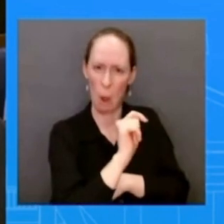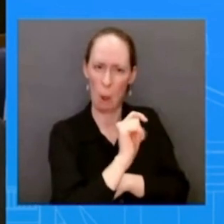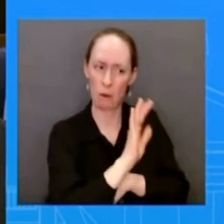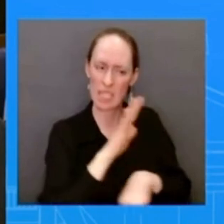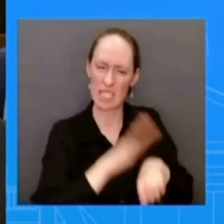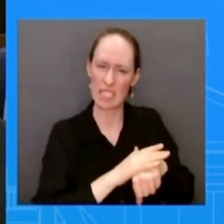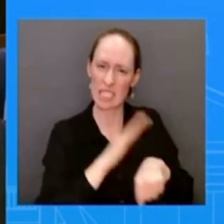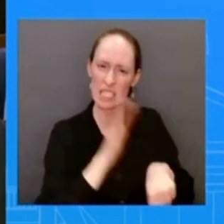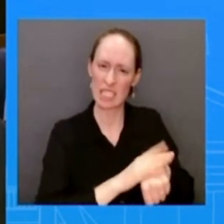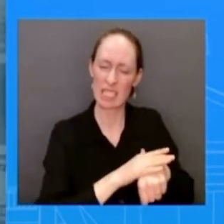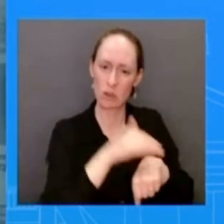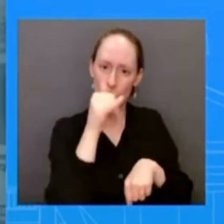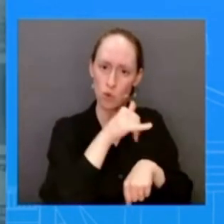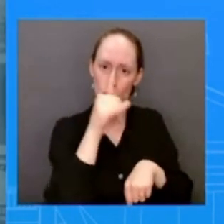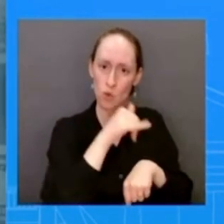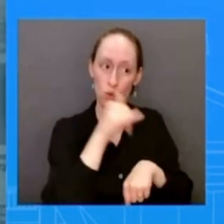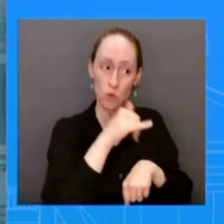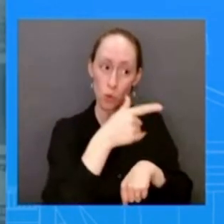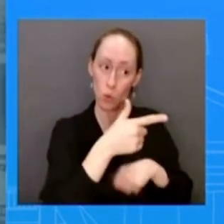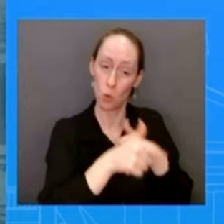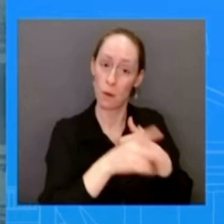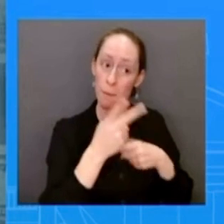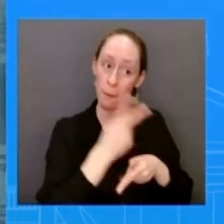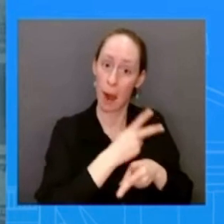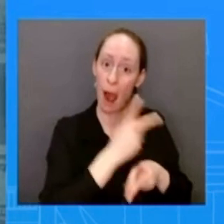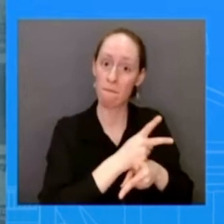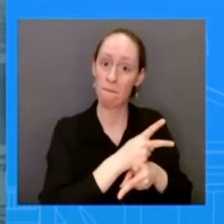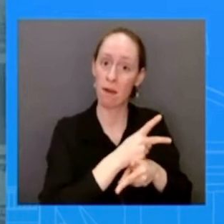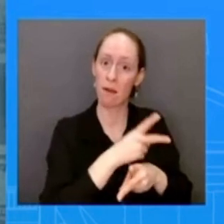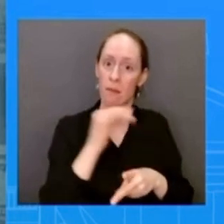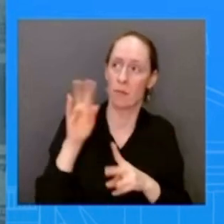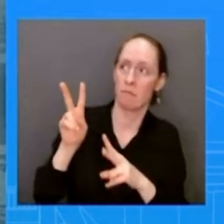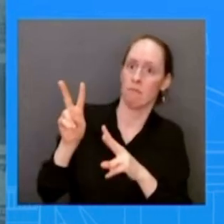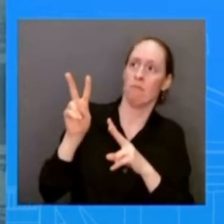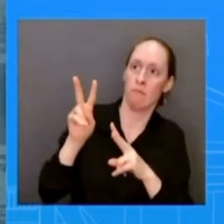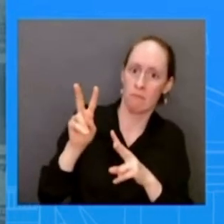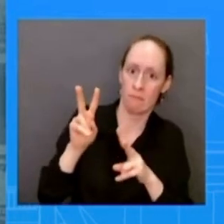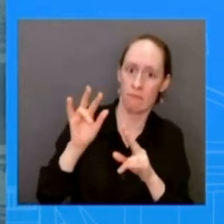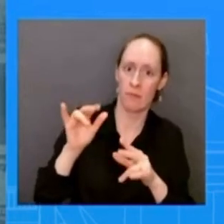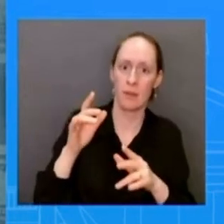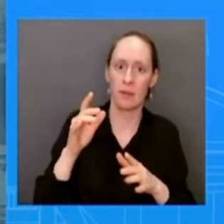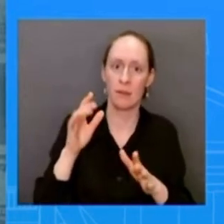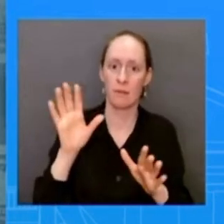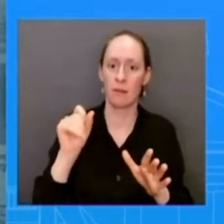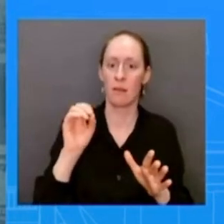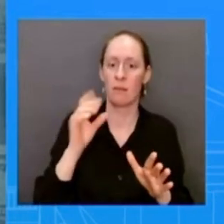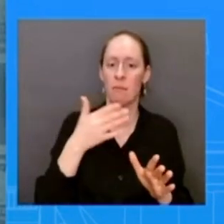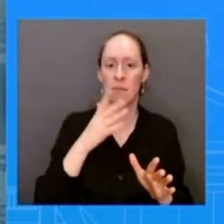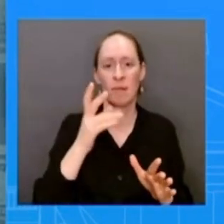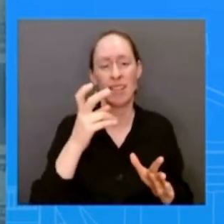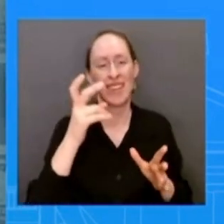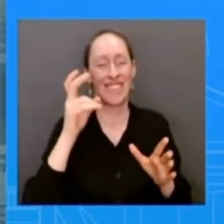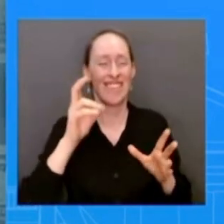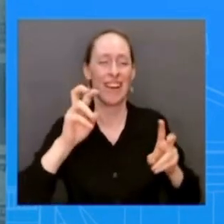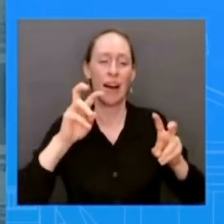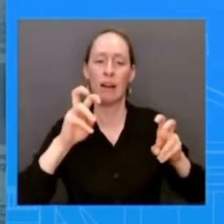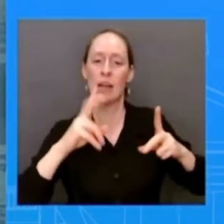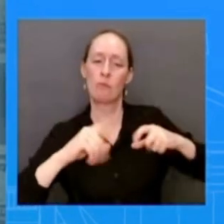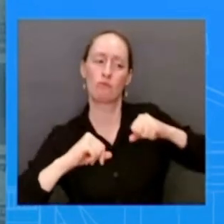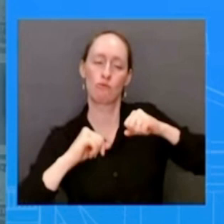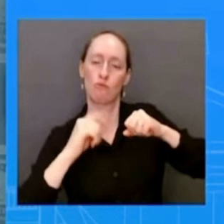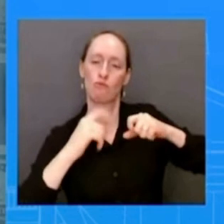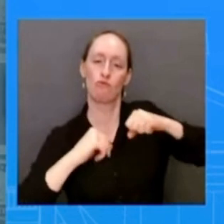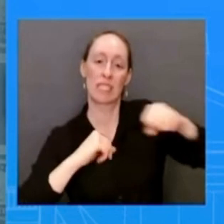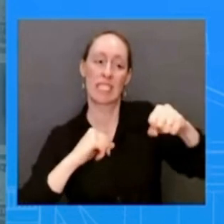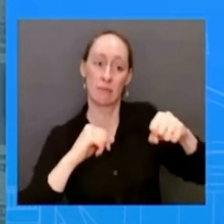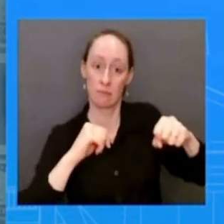i mean if you look at what the president has put forward um in the past even in the past several months with you know